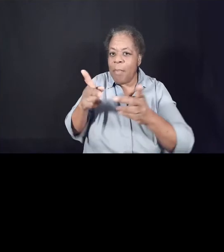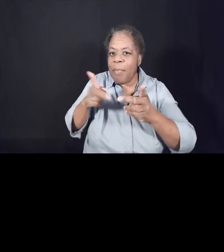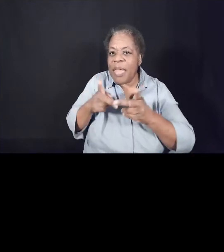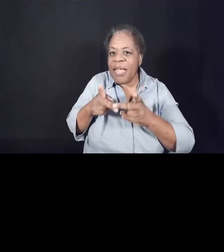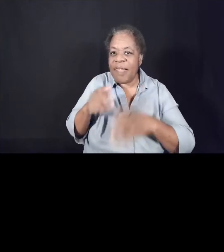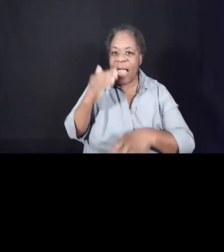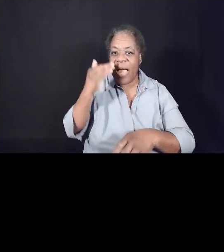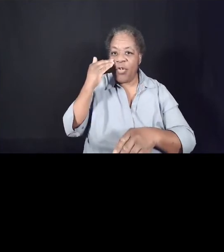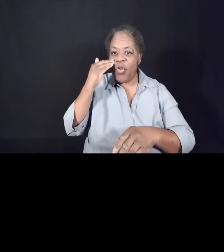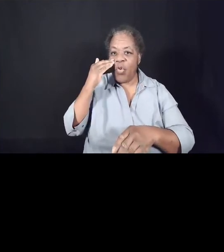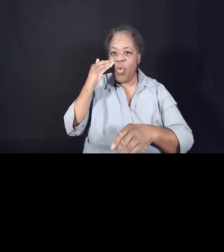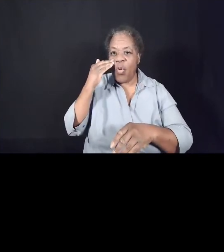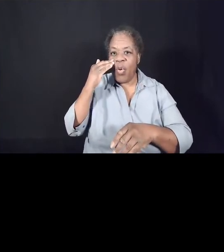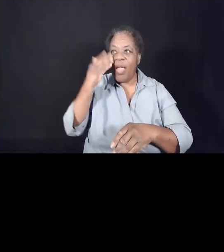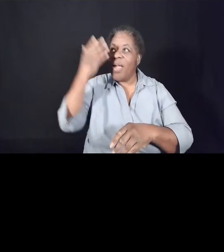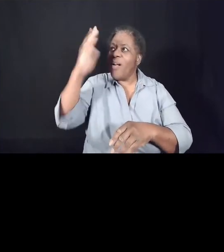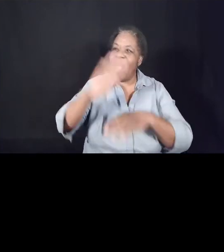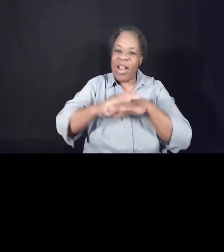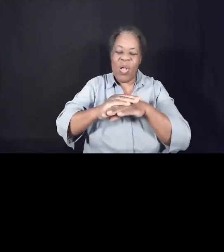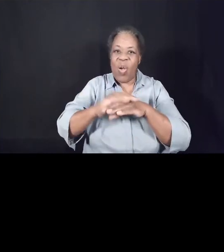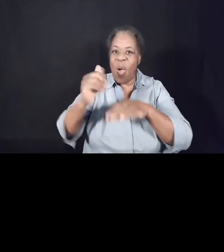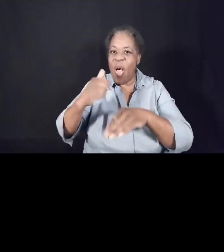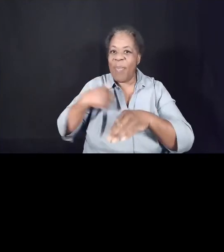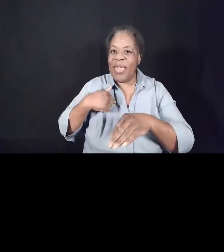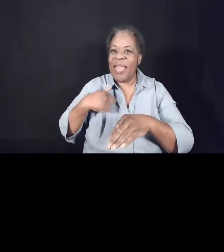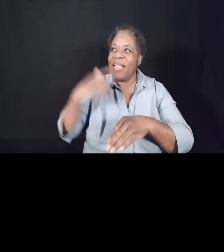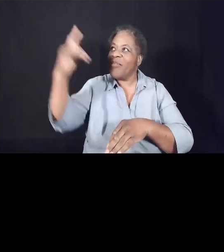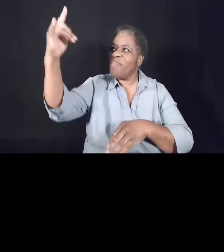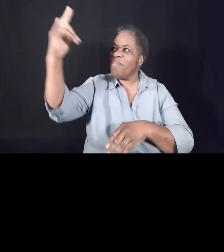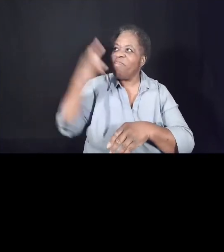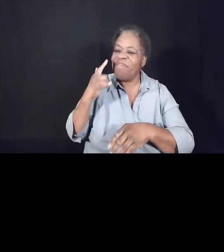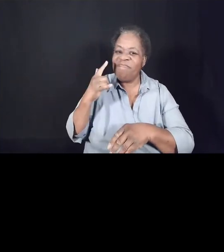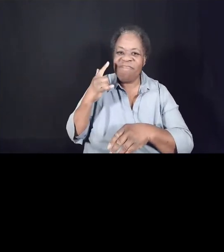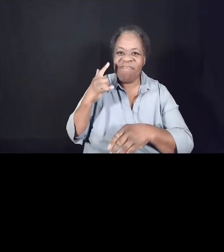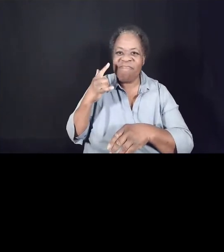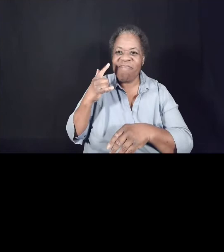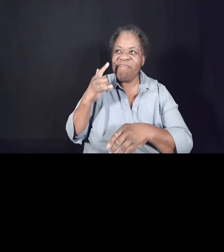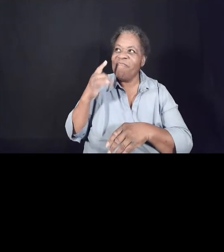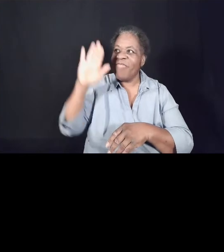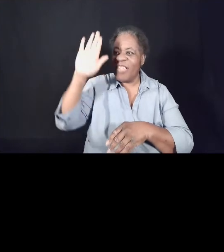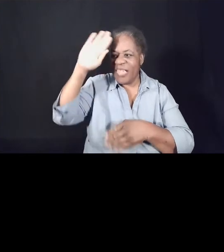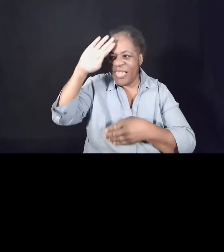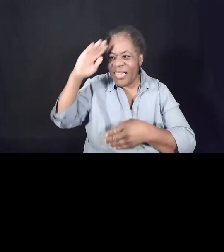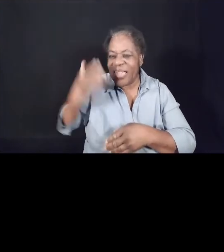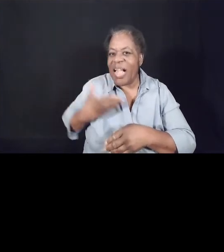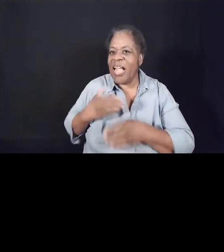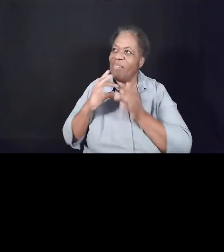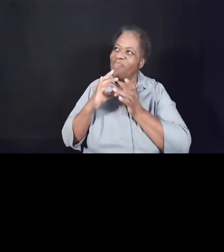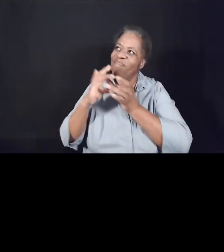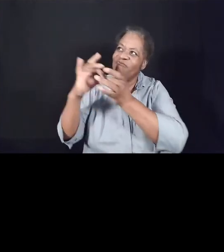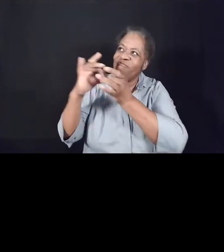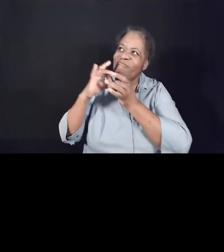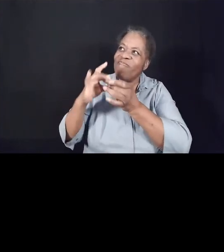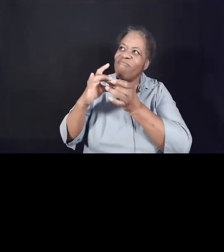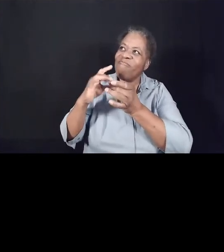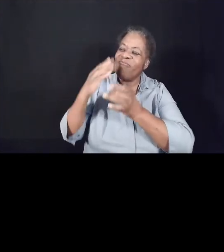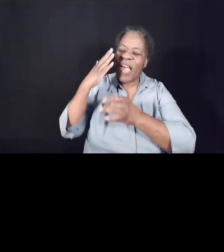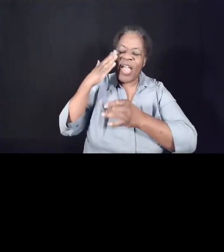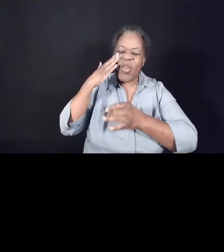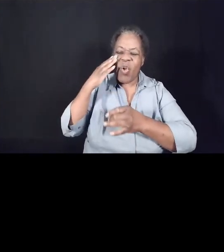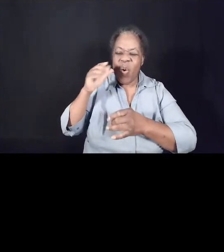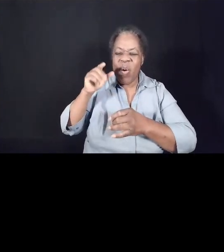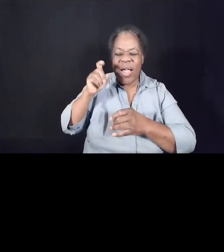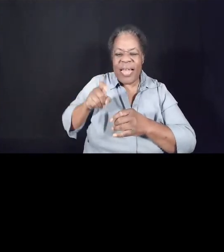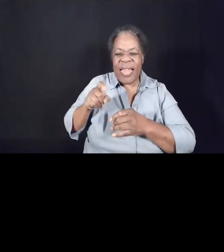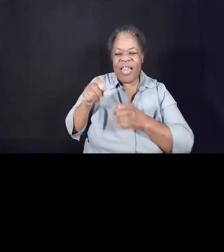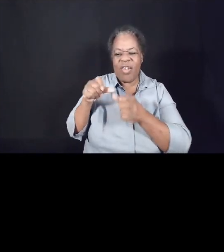not only called, I knew that I was loved, I knew that I was a son, and I knew that I had to lean in and extend